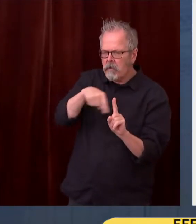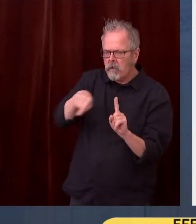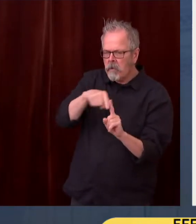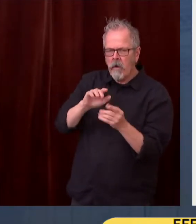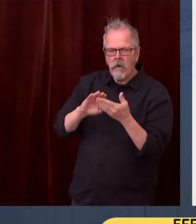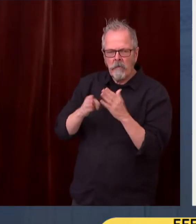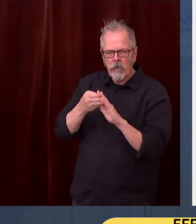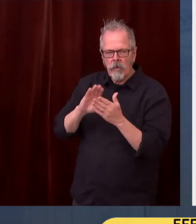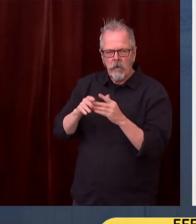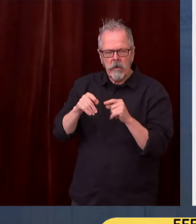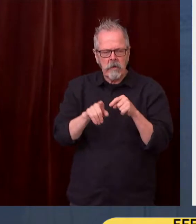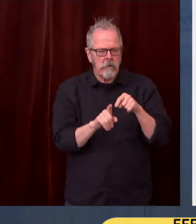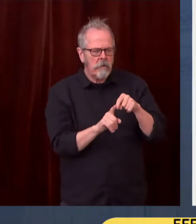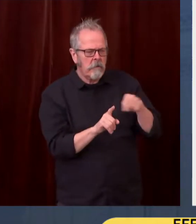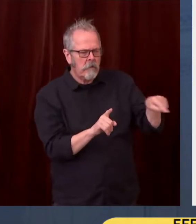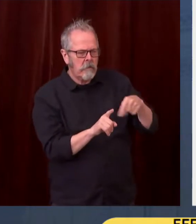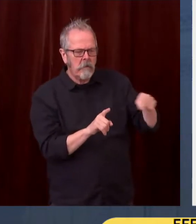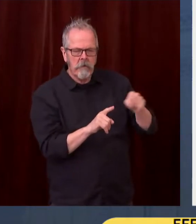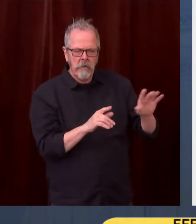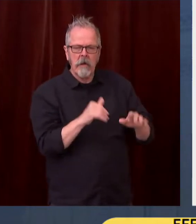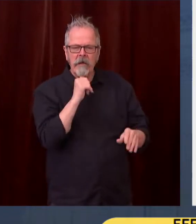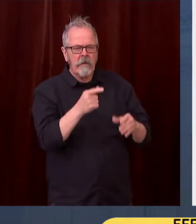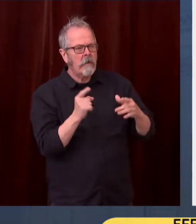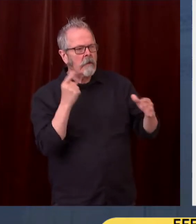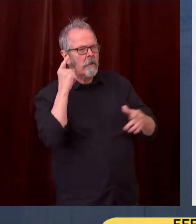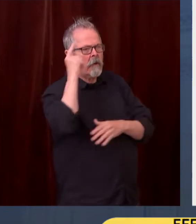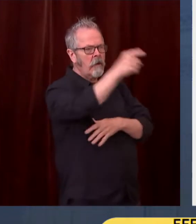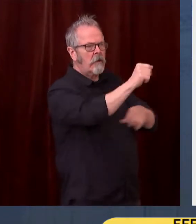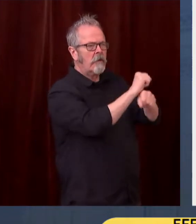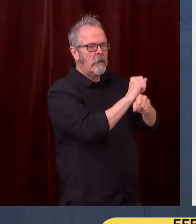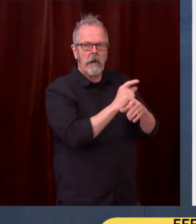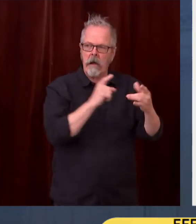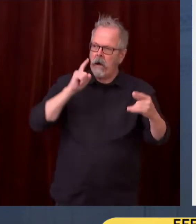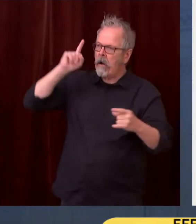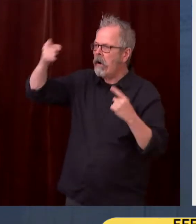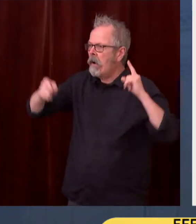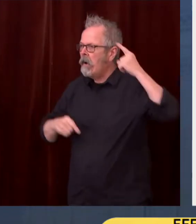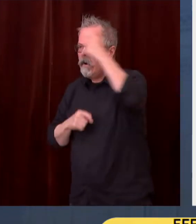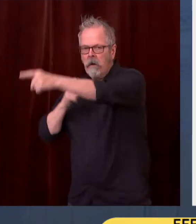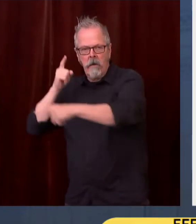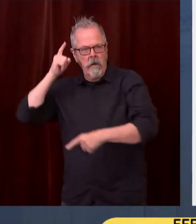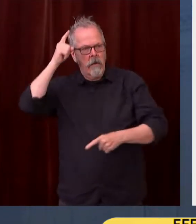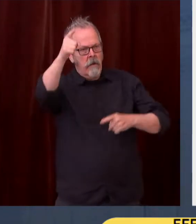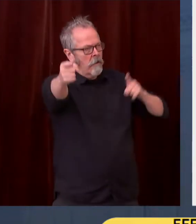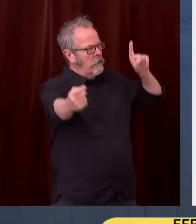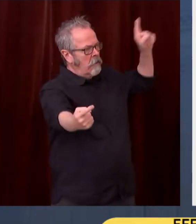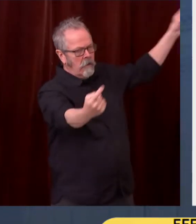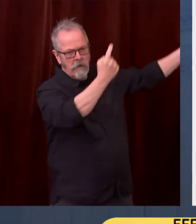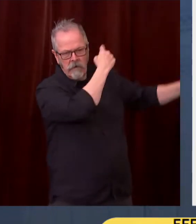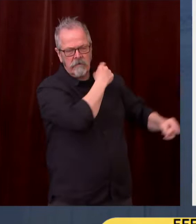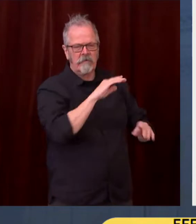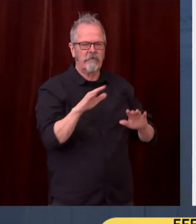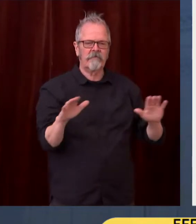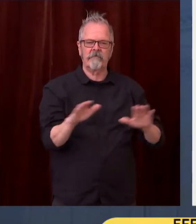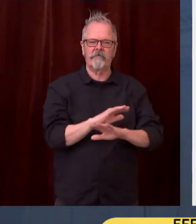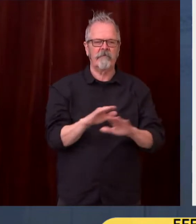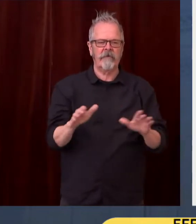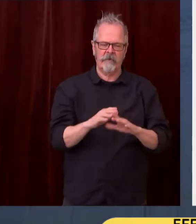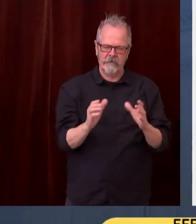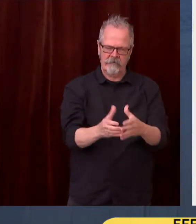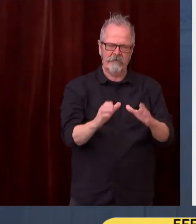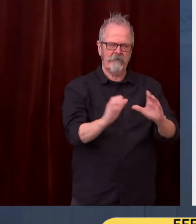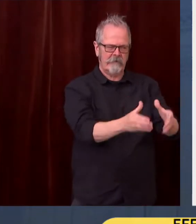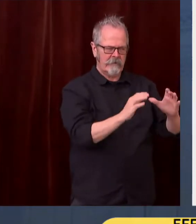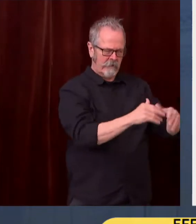than ever. All cities have these problems and all cities need to be part of the solution. The cities can't solve this on our own. There are